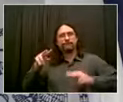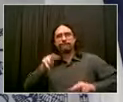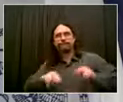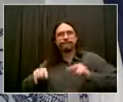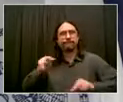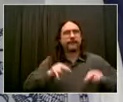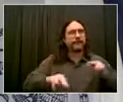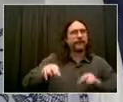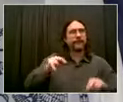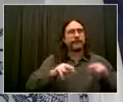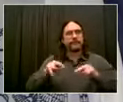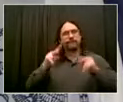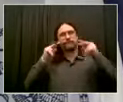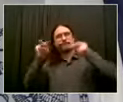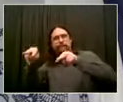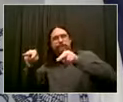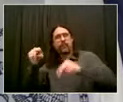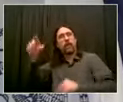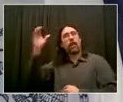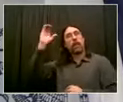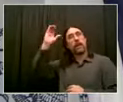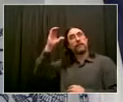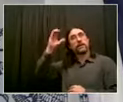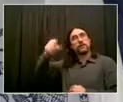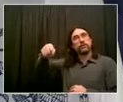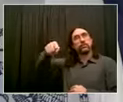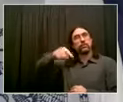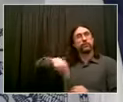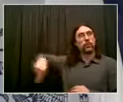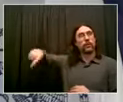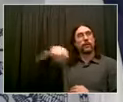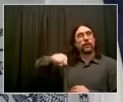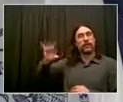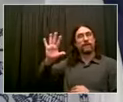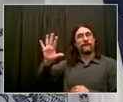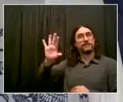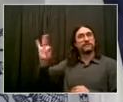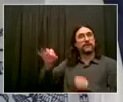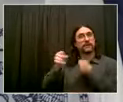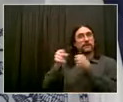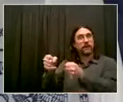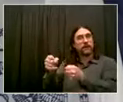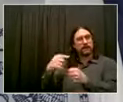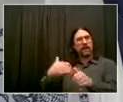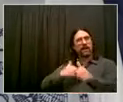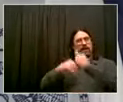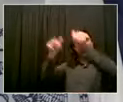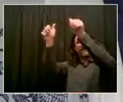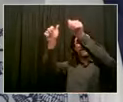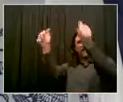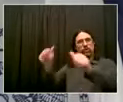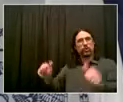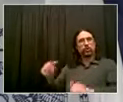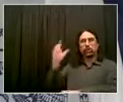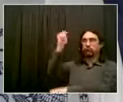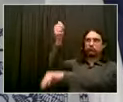honoring Native Americans, most likely to be placed in Central Park.